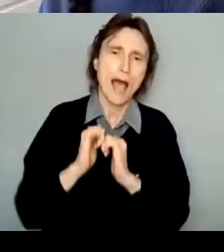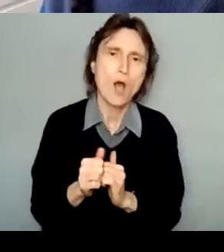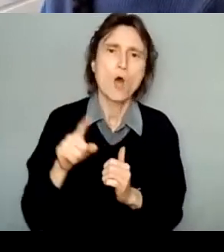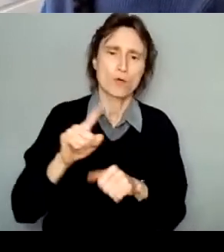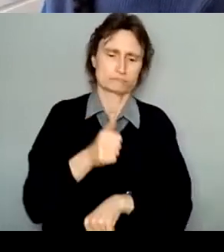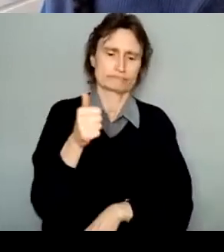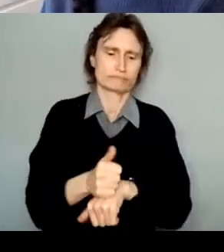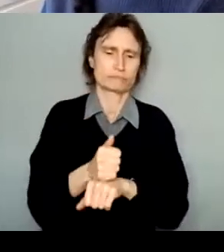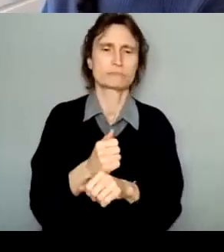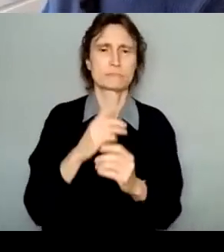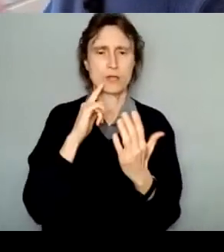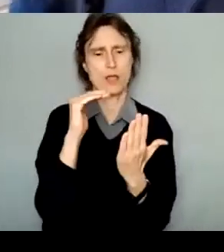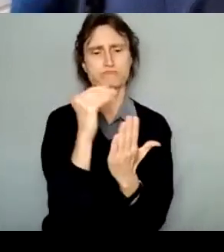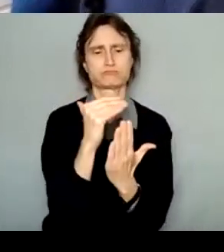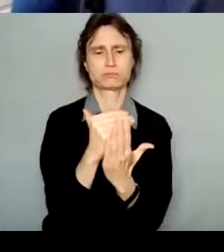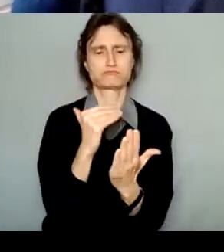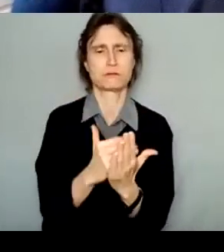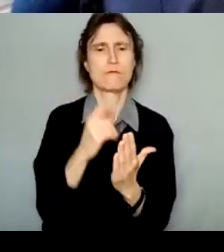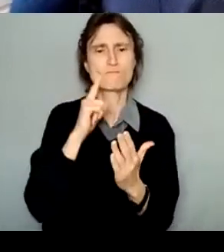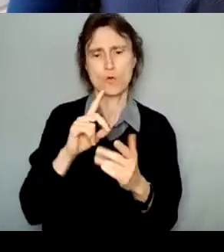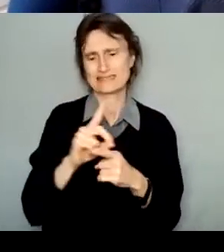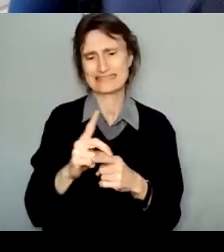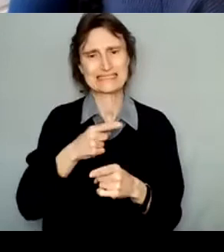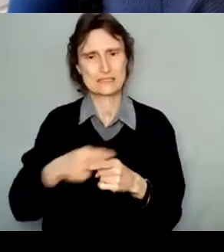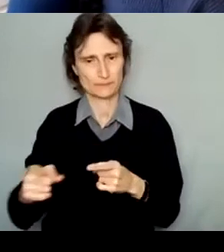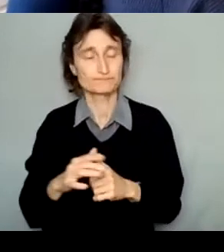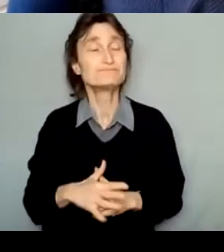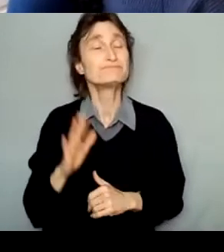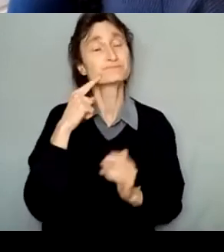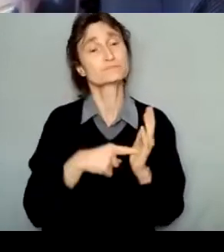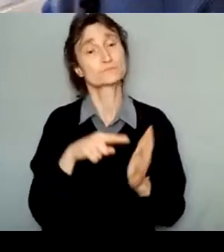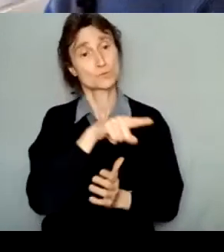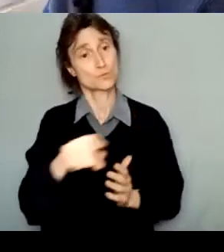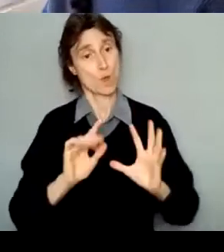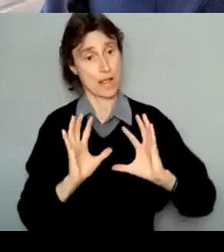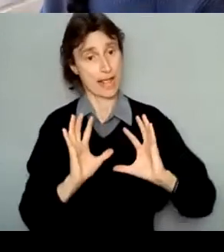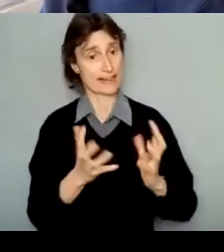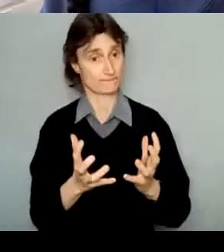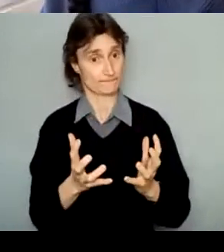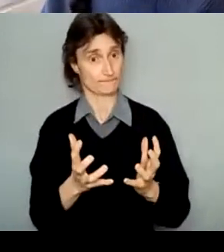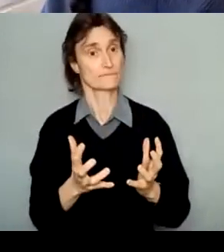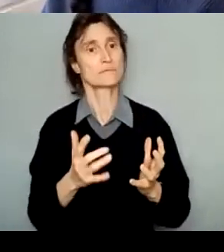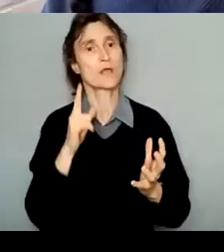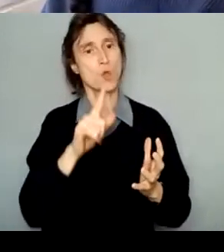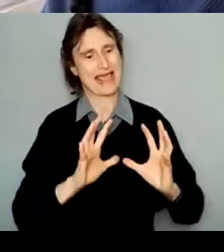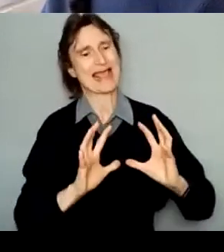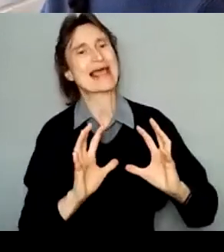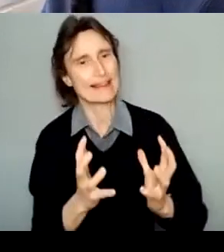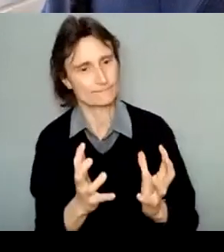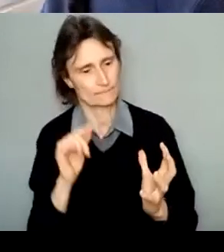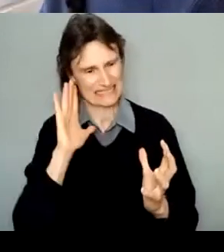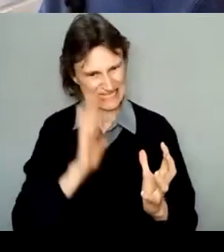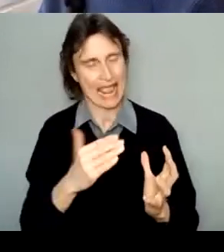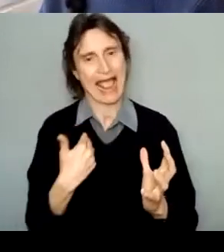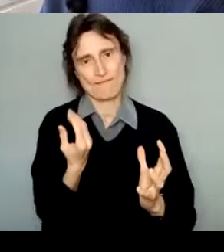If you're applying as a collective, include your collective CV that outlines your history of work together and